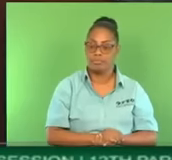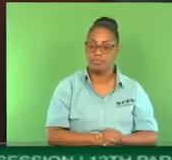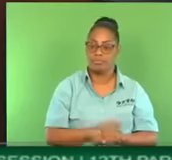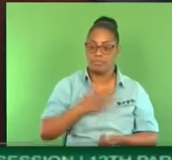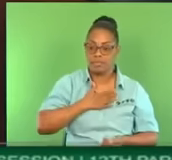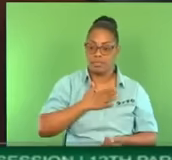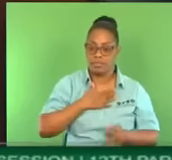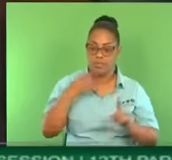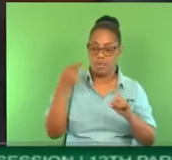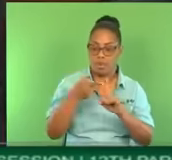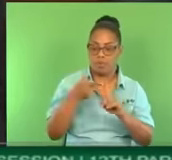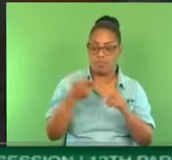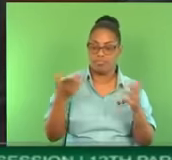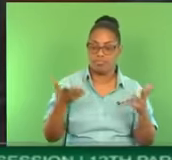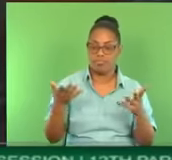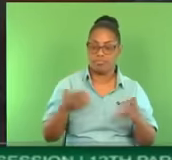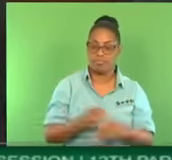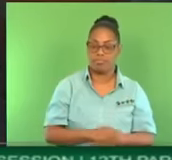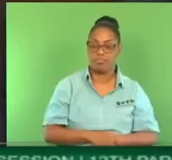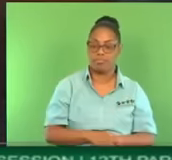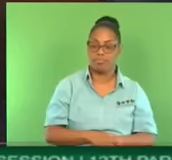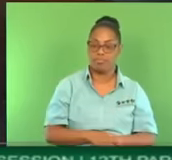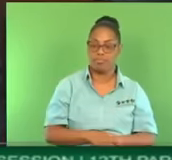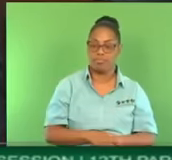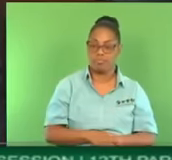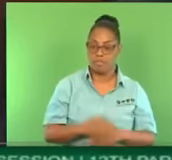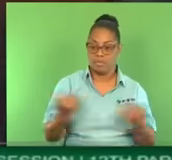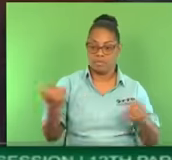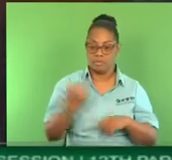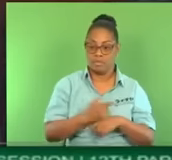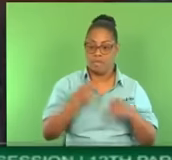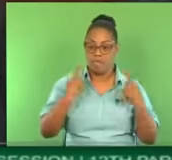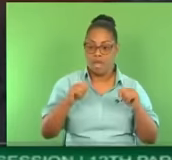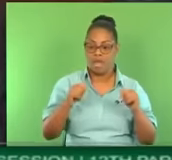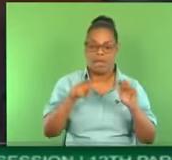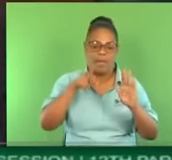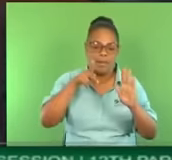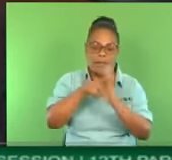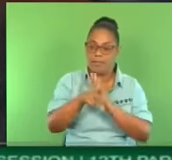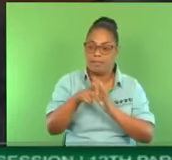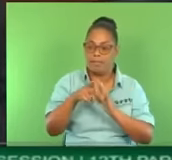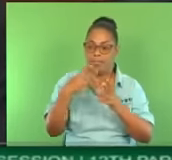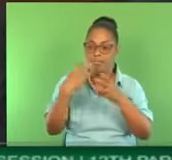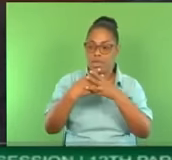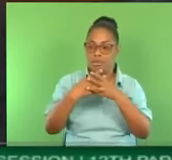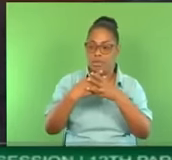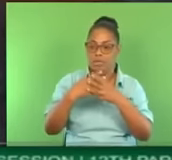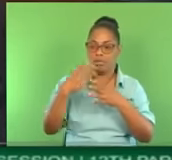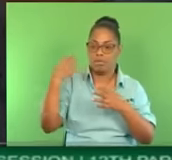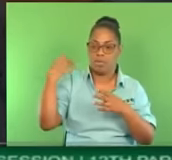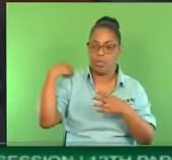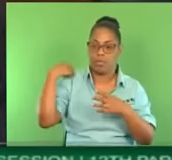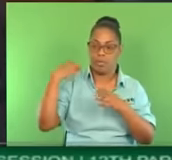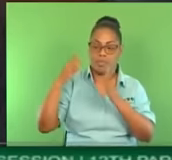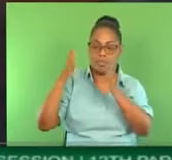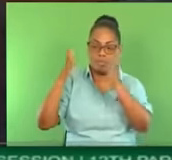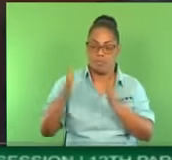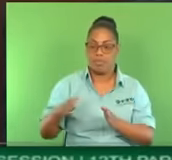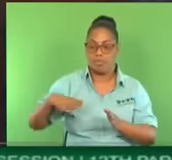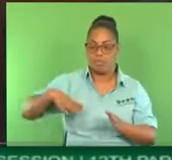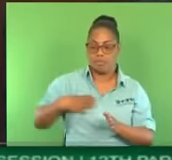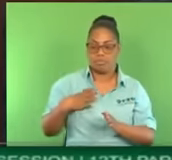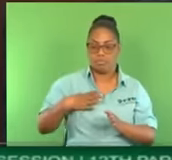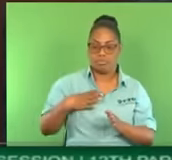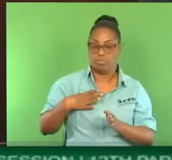that the attempt today on the Deputy Commissioner's life, prisons, suggests that intelligence